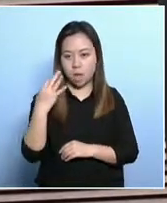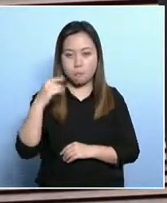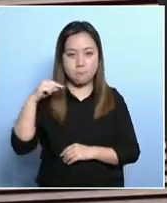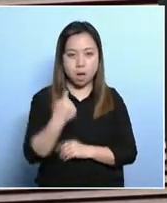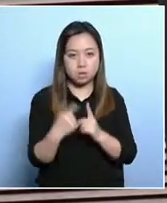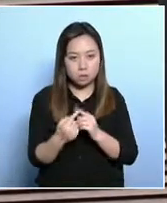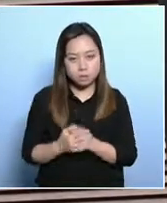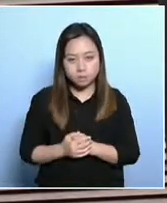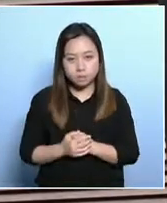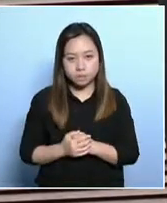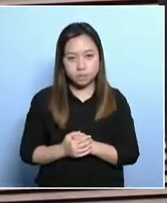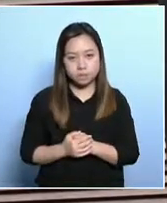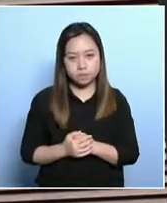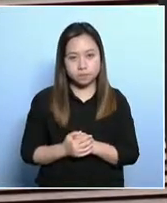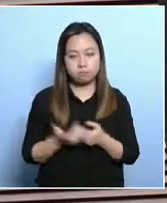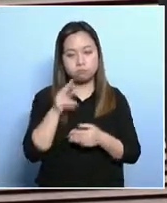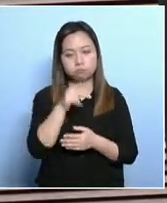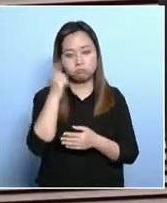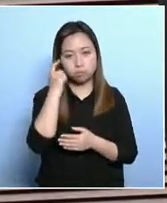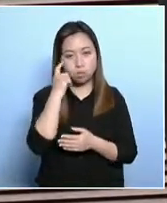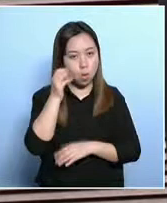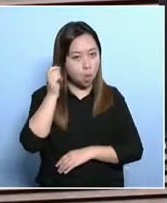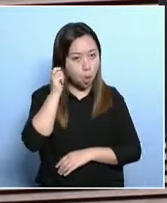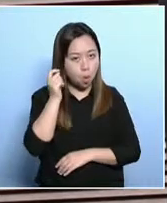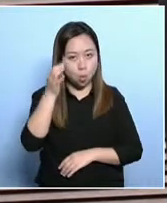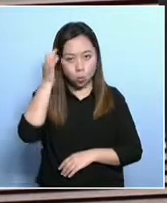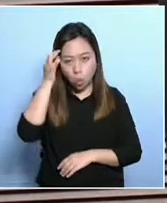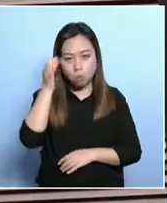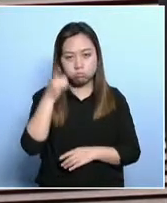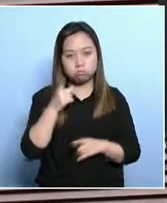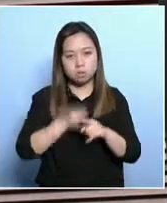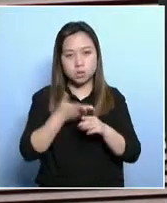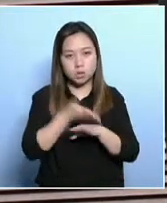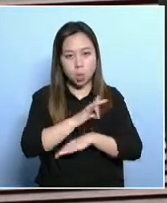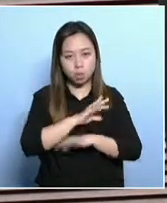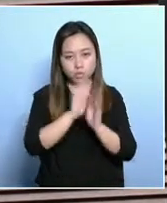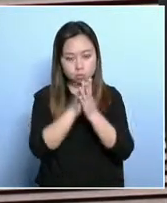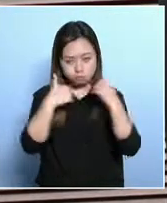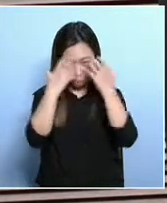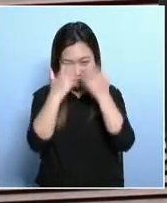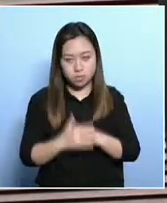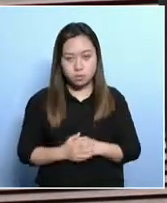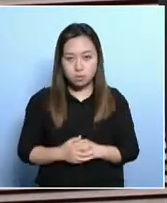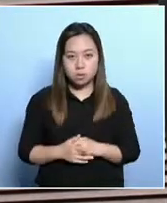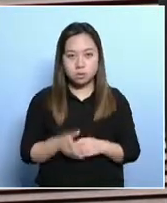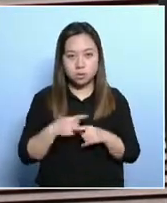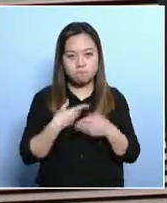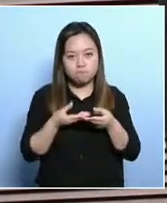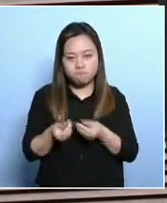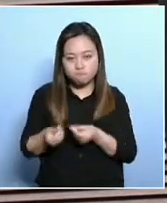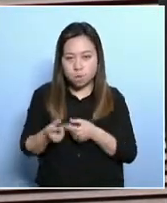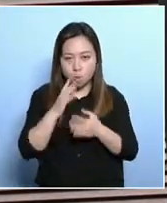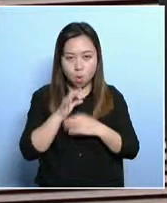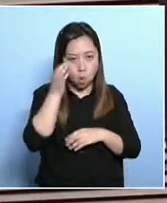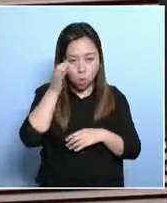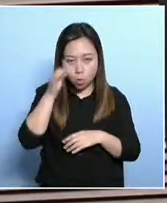83,000 than the number of poor men. So women poverty